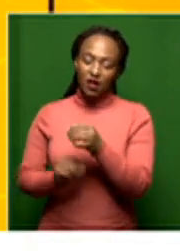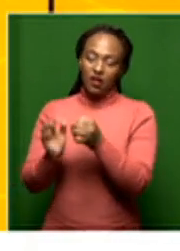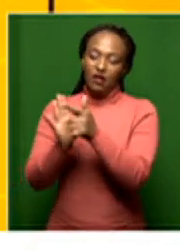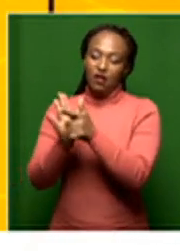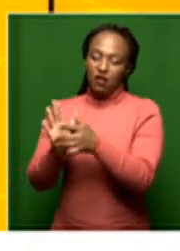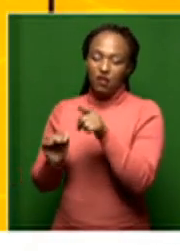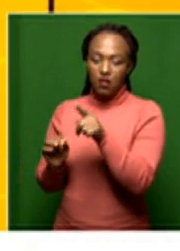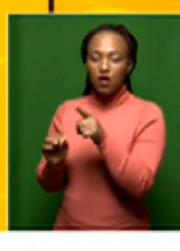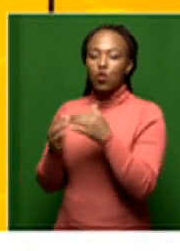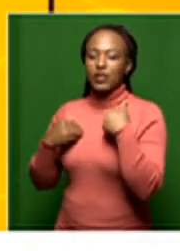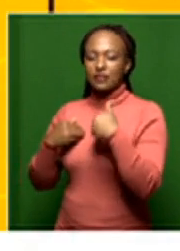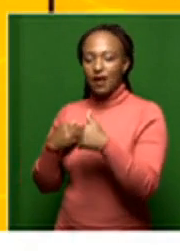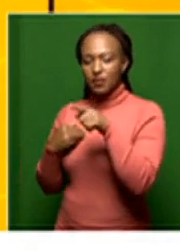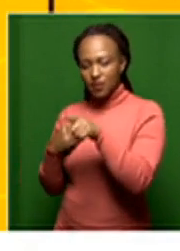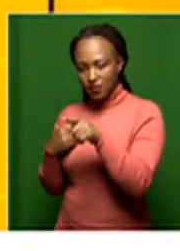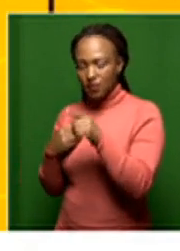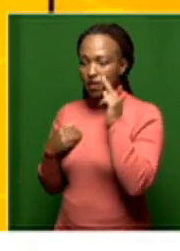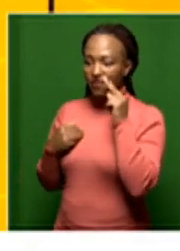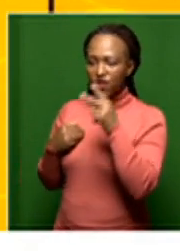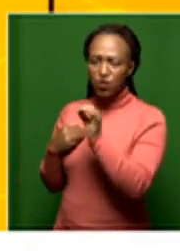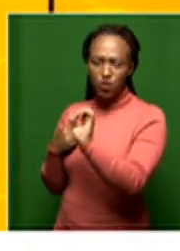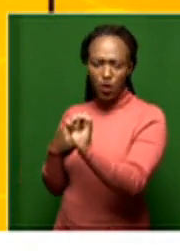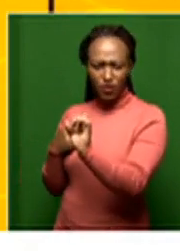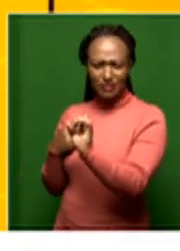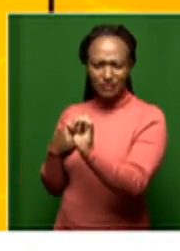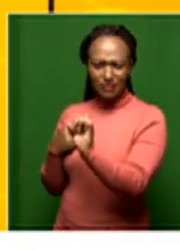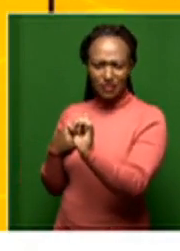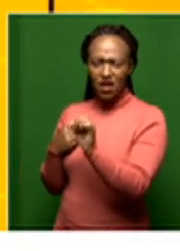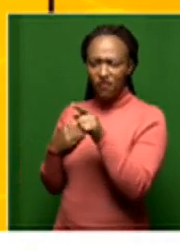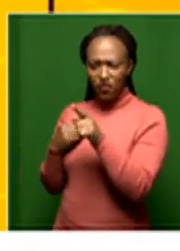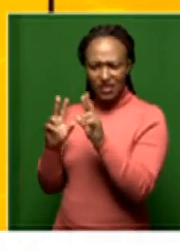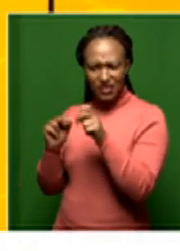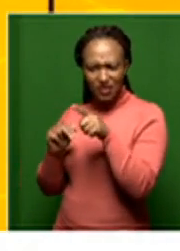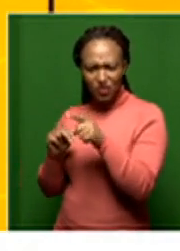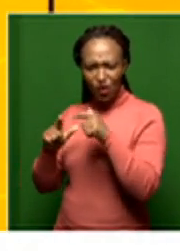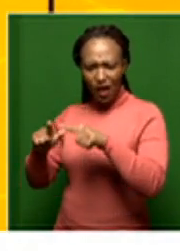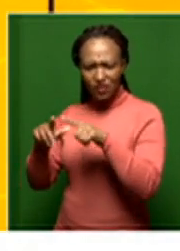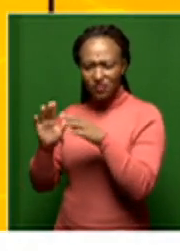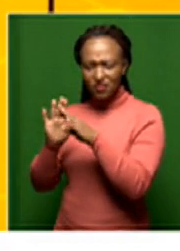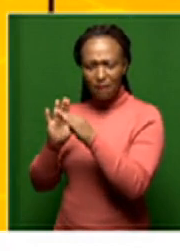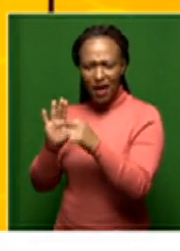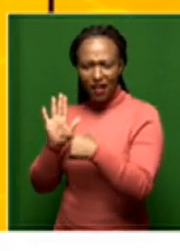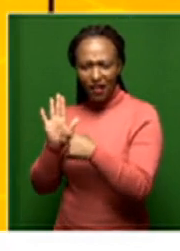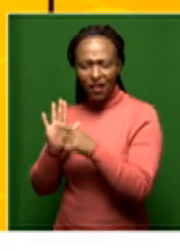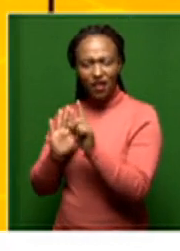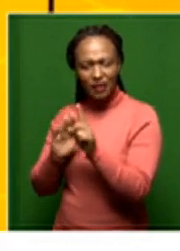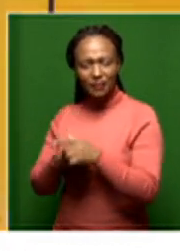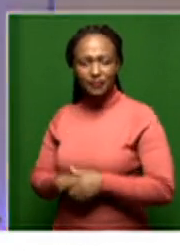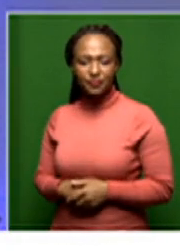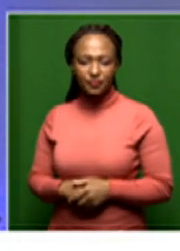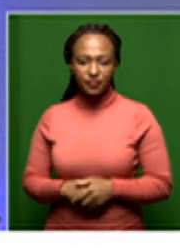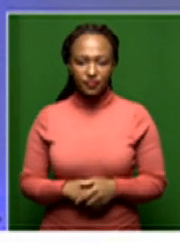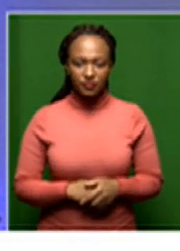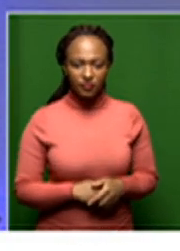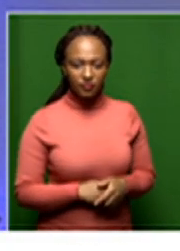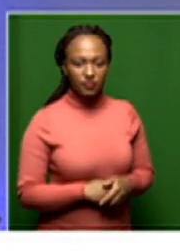start by canvassing your views on the latest developments in this matter. Yeah, I mean my criticism